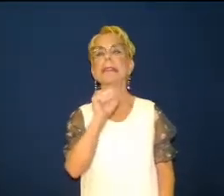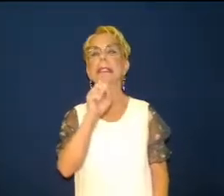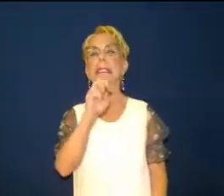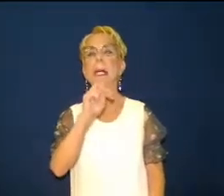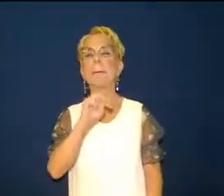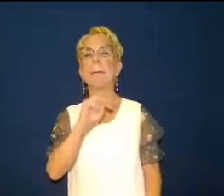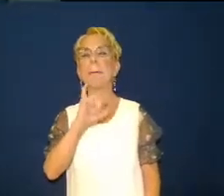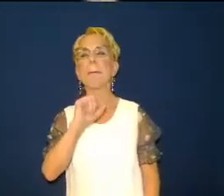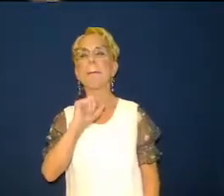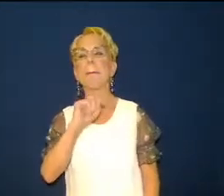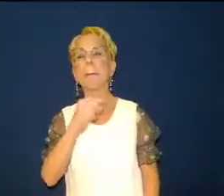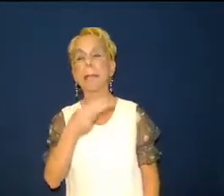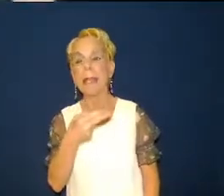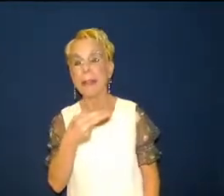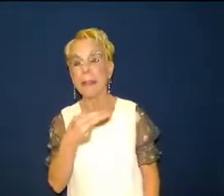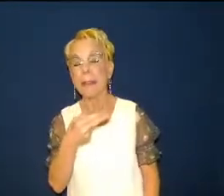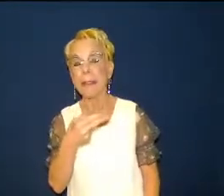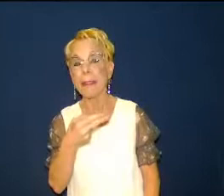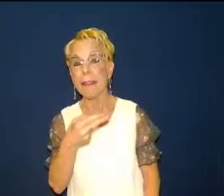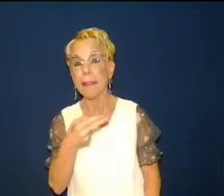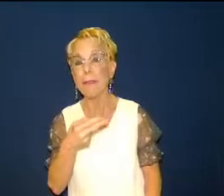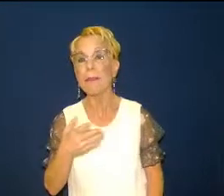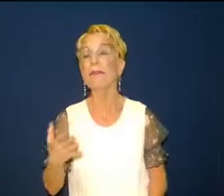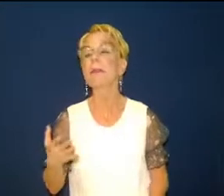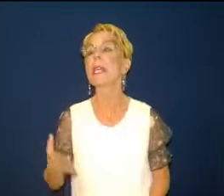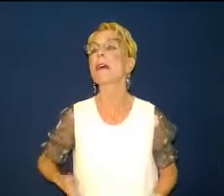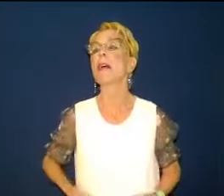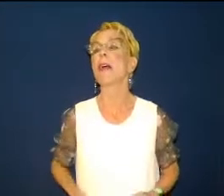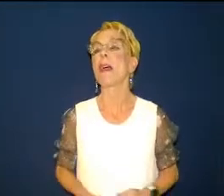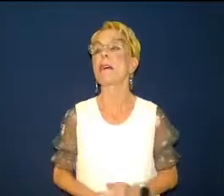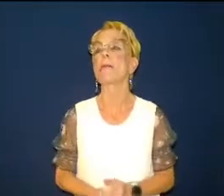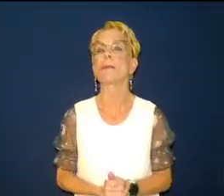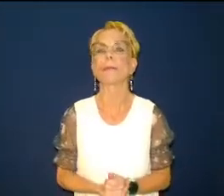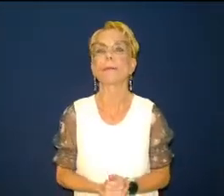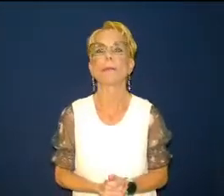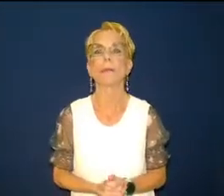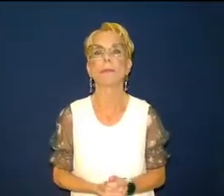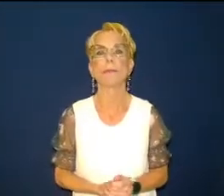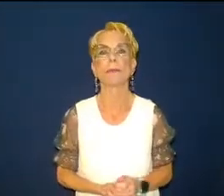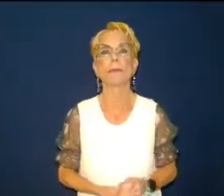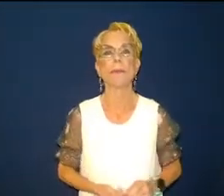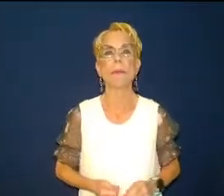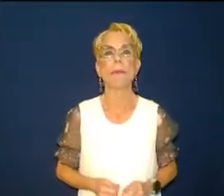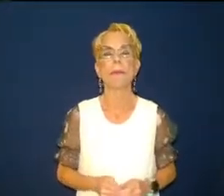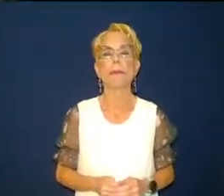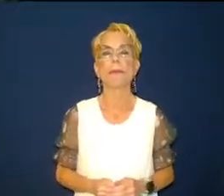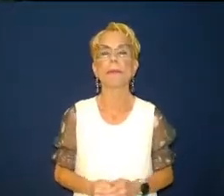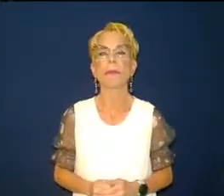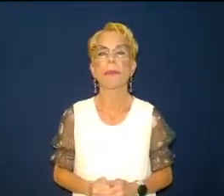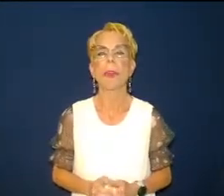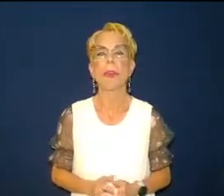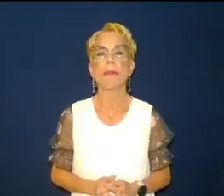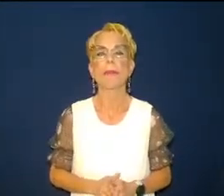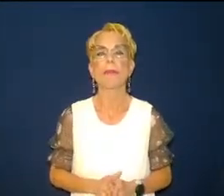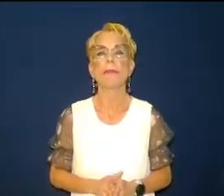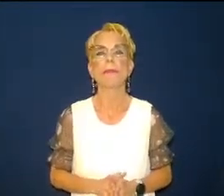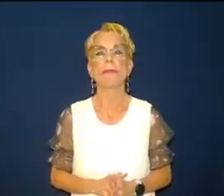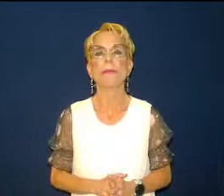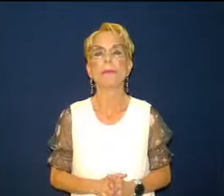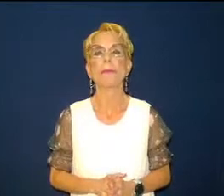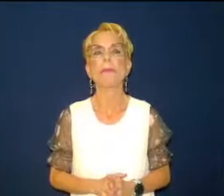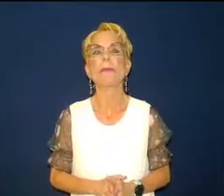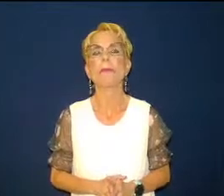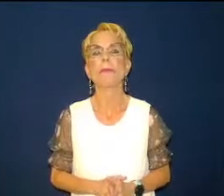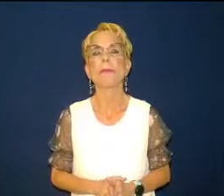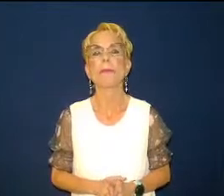and during his interview of wilbur smith that day from a lectern in michigan somewhere he said mr smith